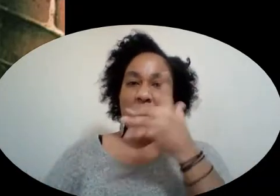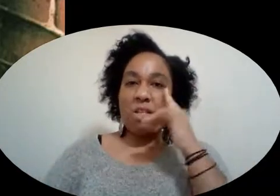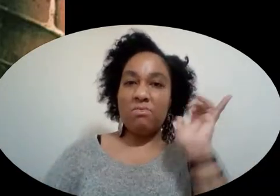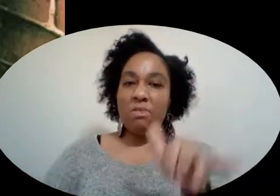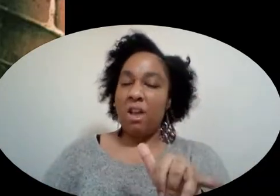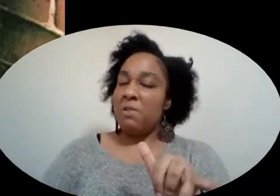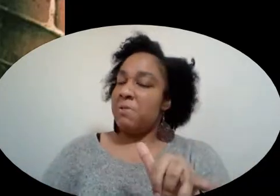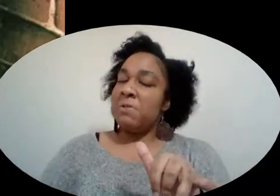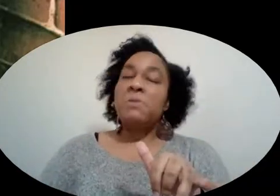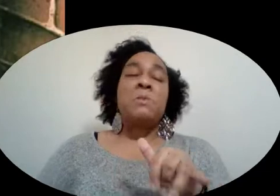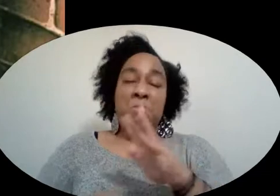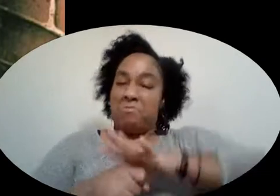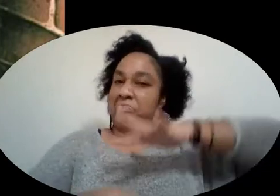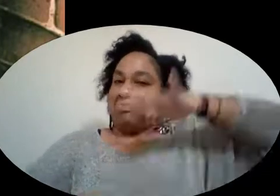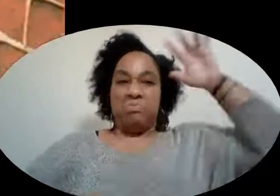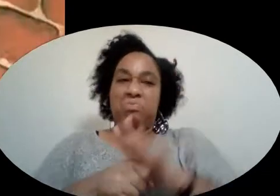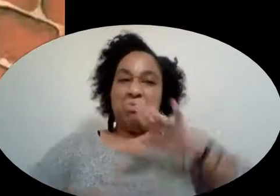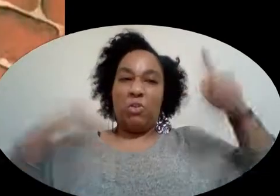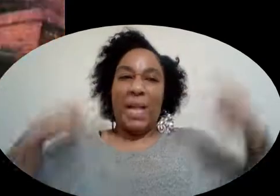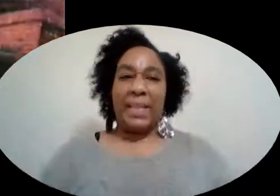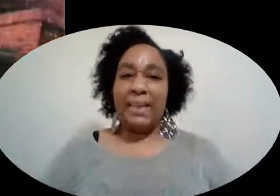I go a little crazy